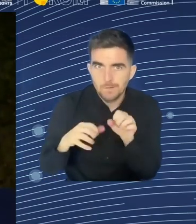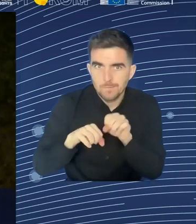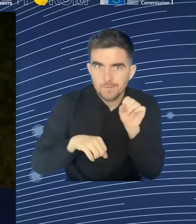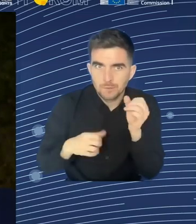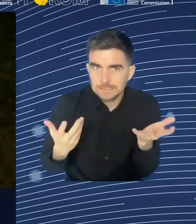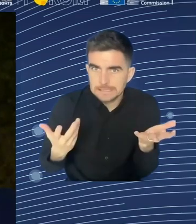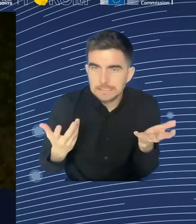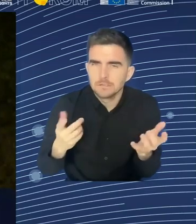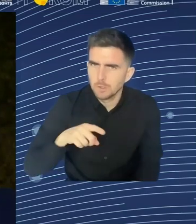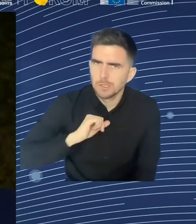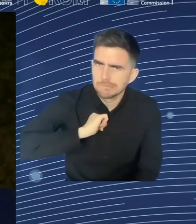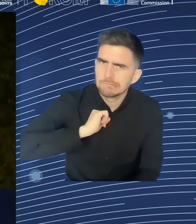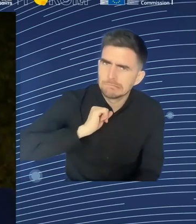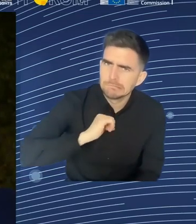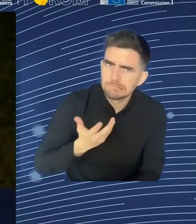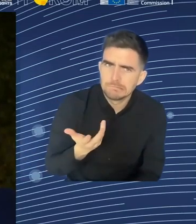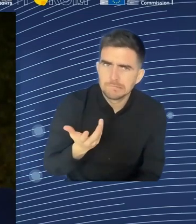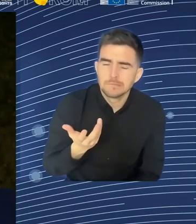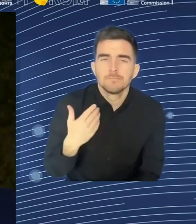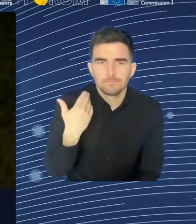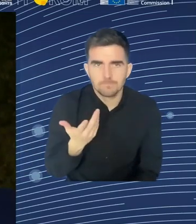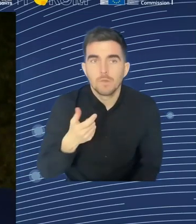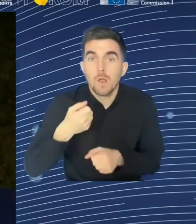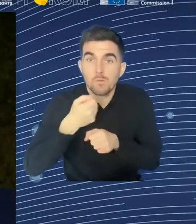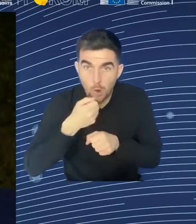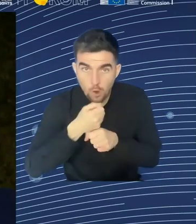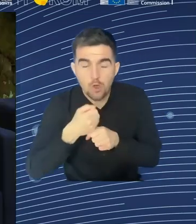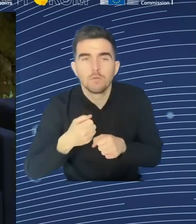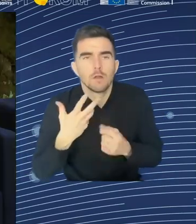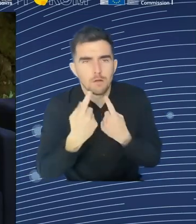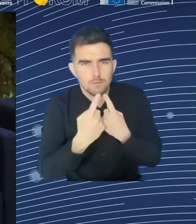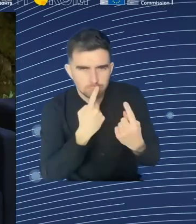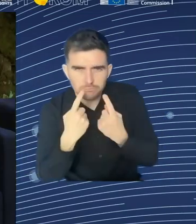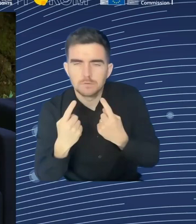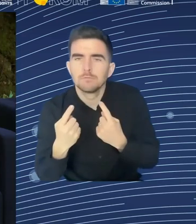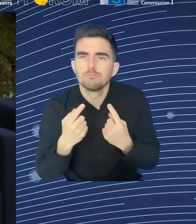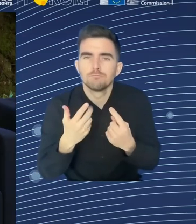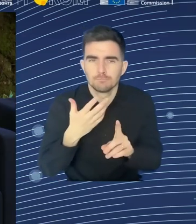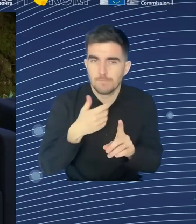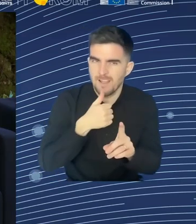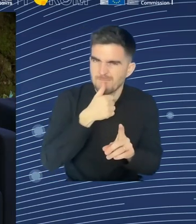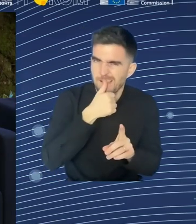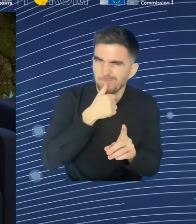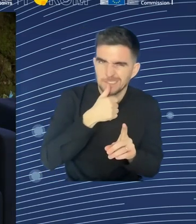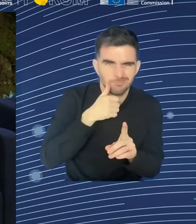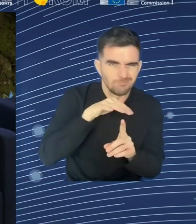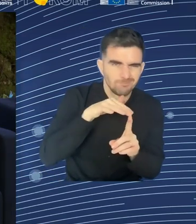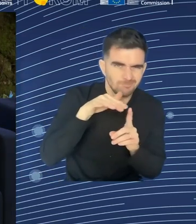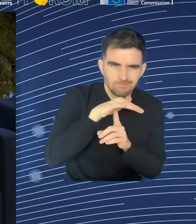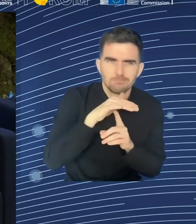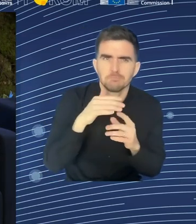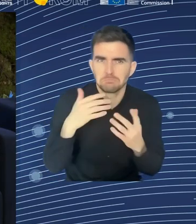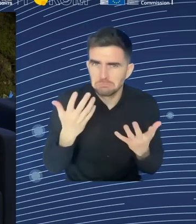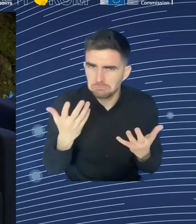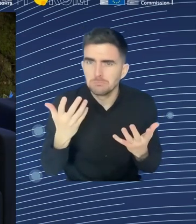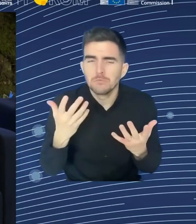enterprises don't like that much interference of the public sector. And it's so important because it is them, it is the